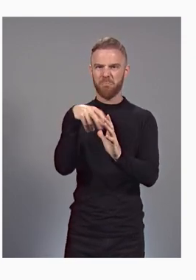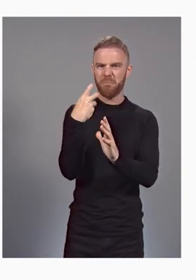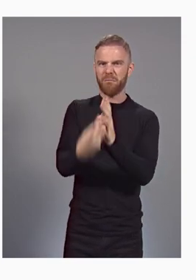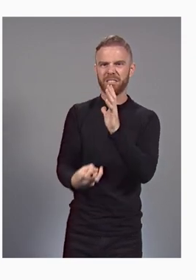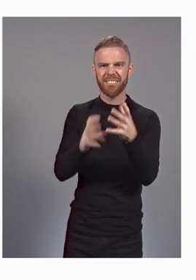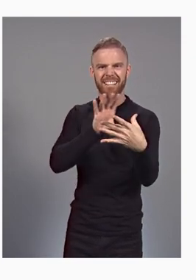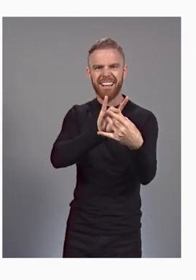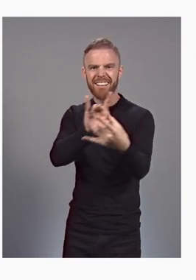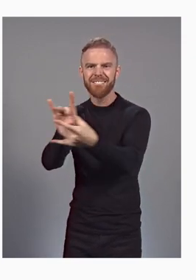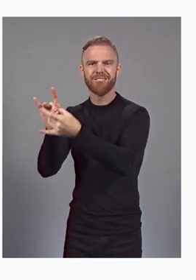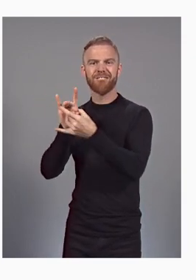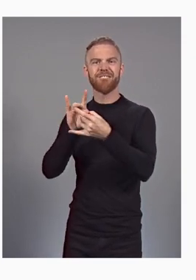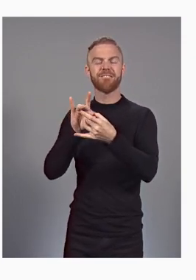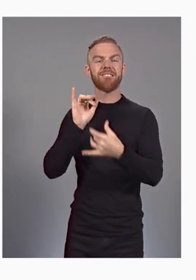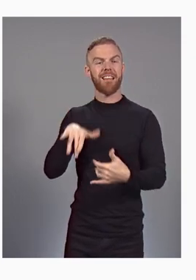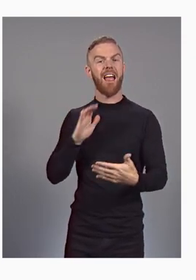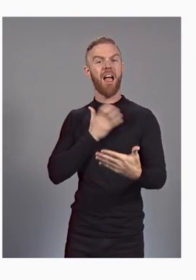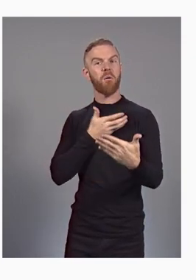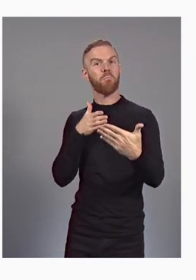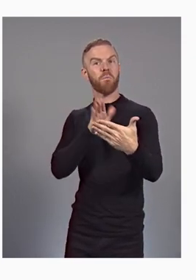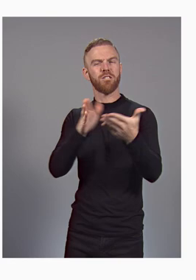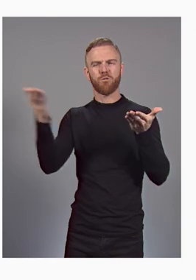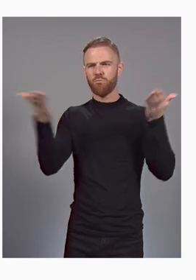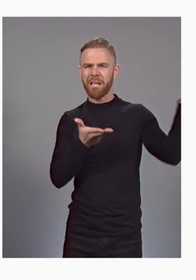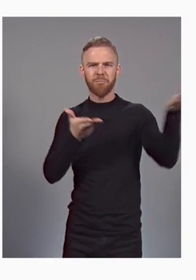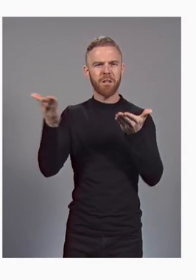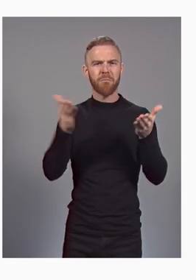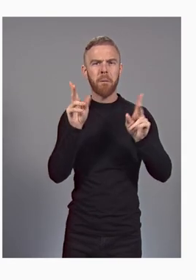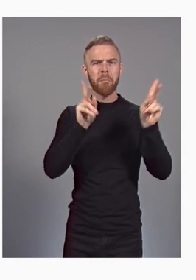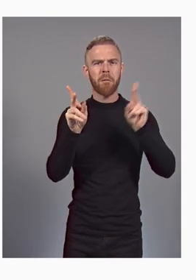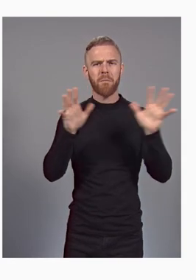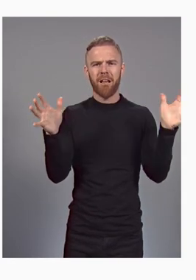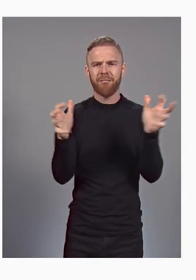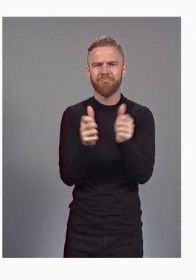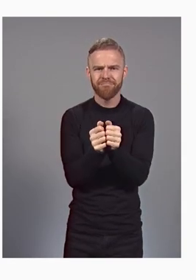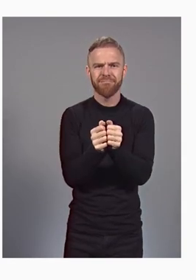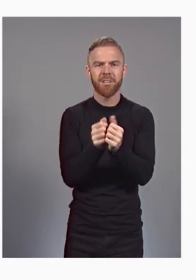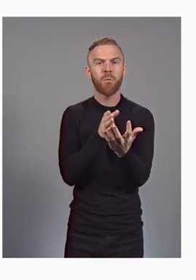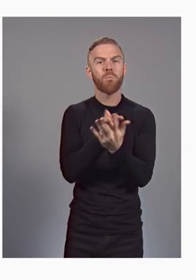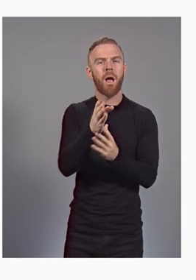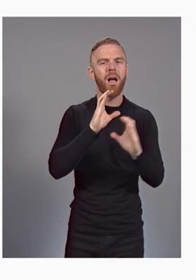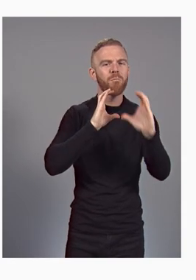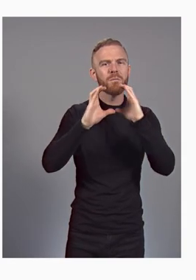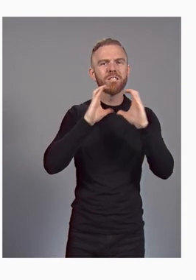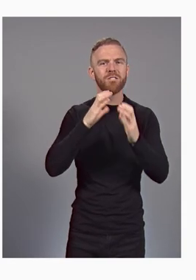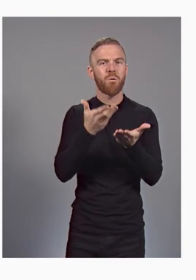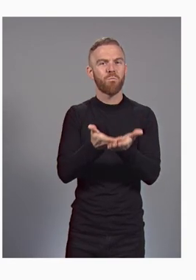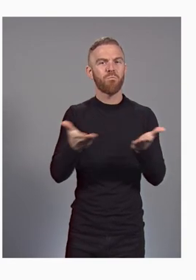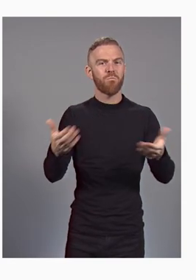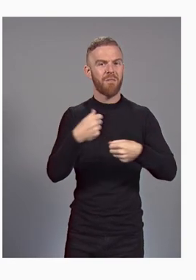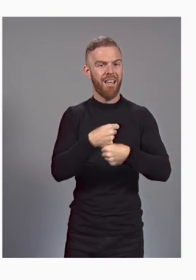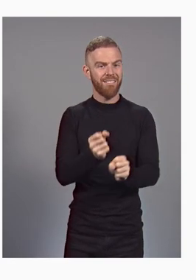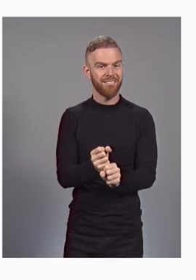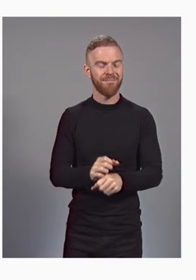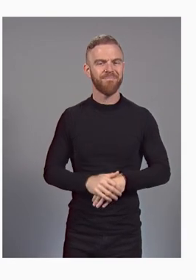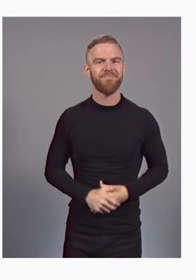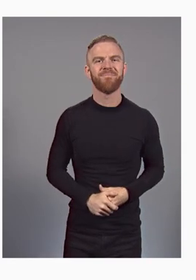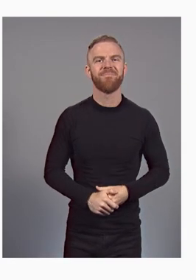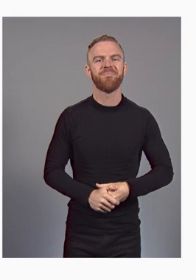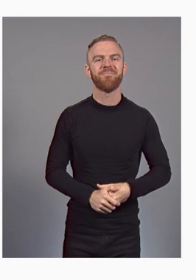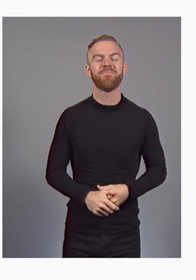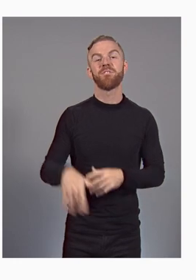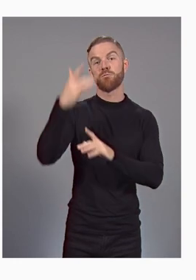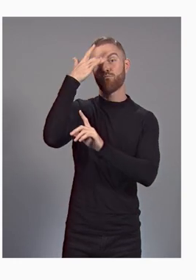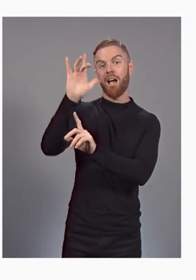Our approach to bringing people together through our communication products. With Smart